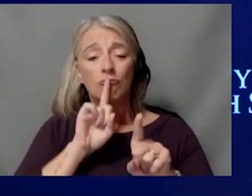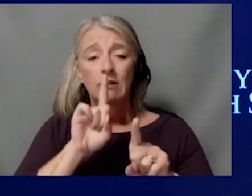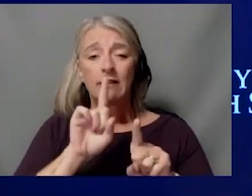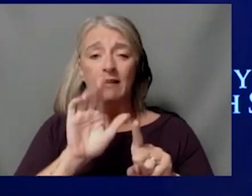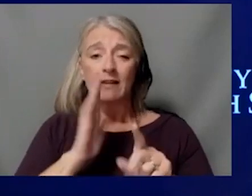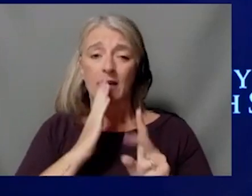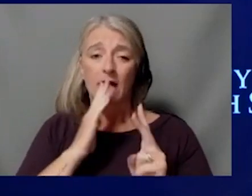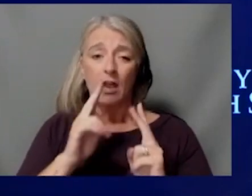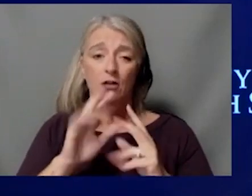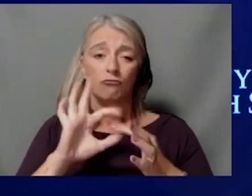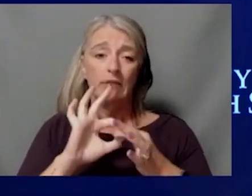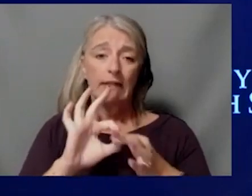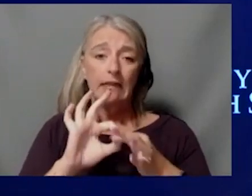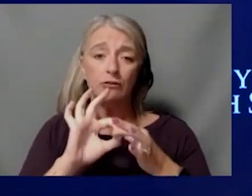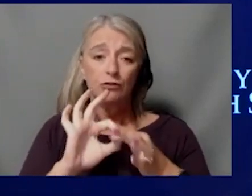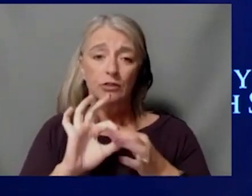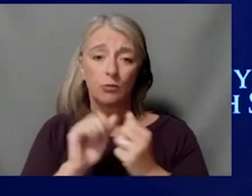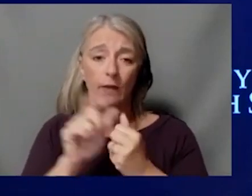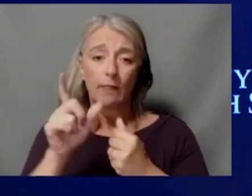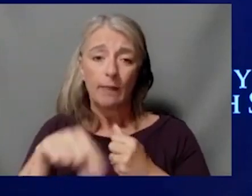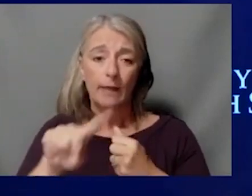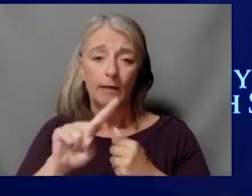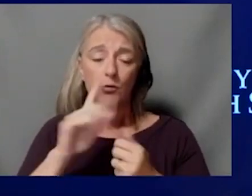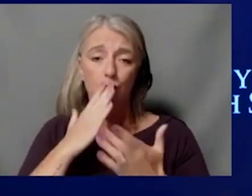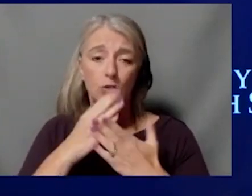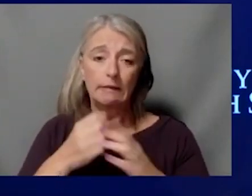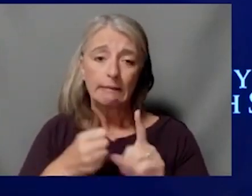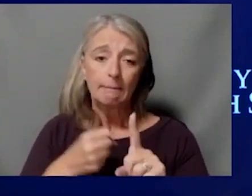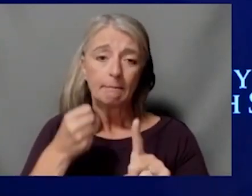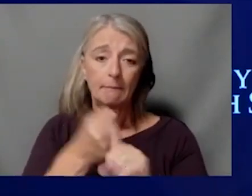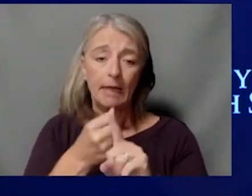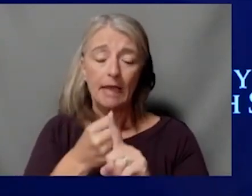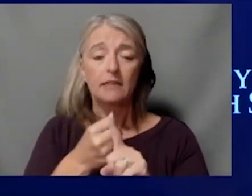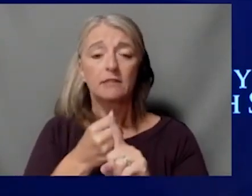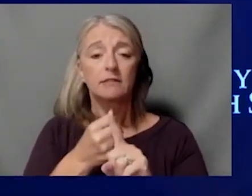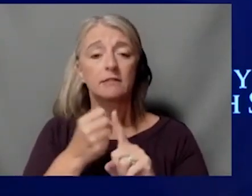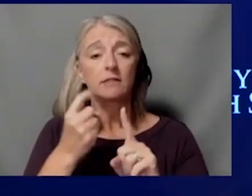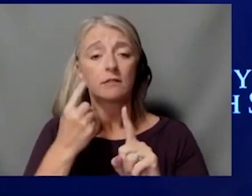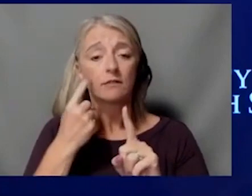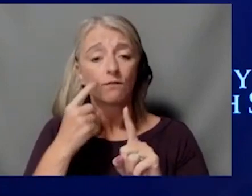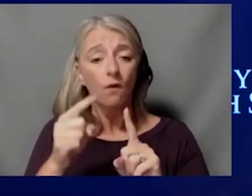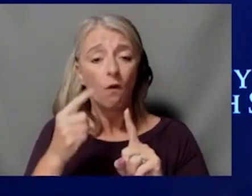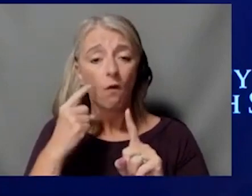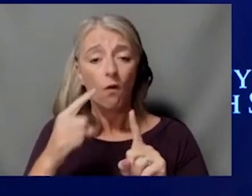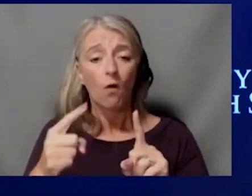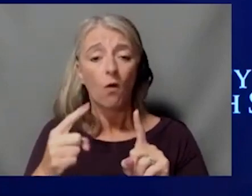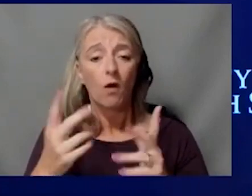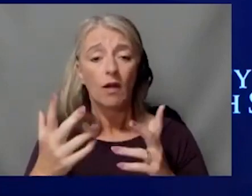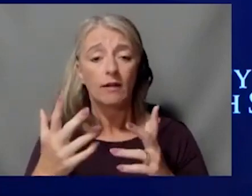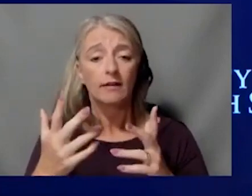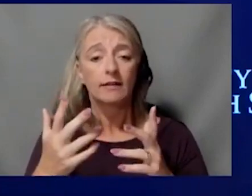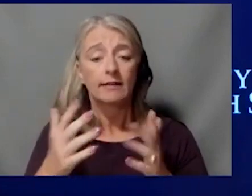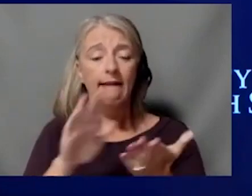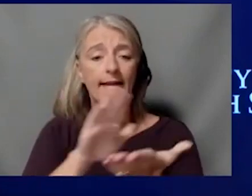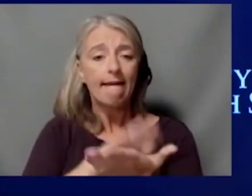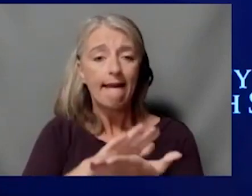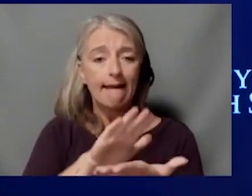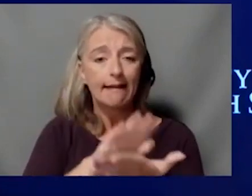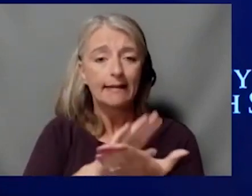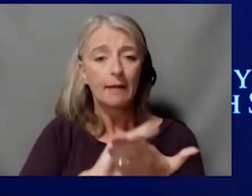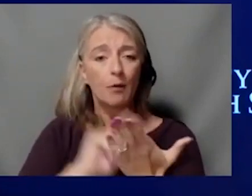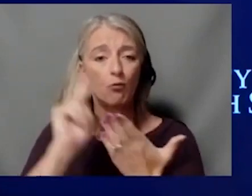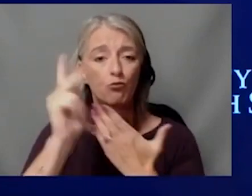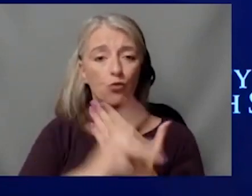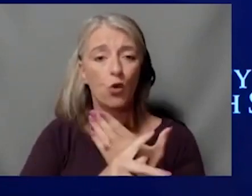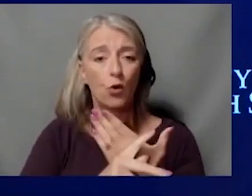I think we've had a tremendous impact upon the academic program over at Children's